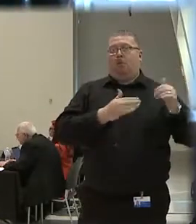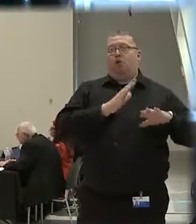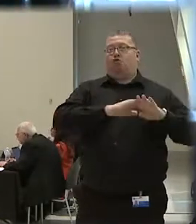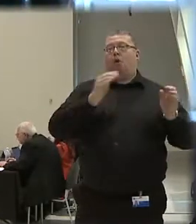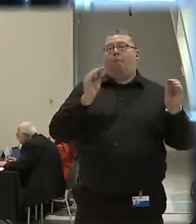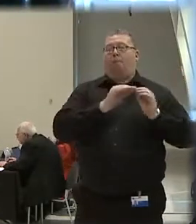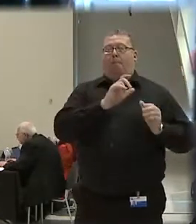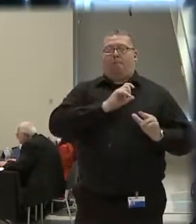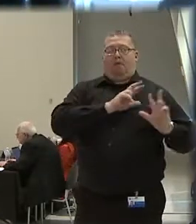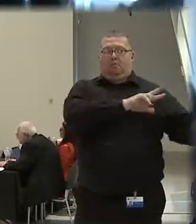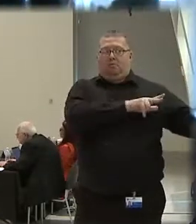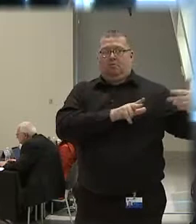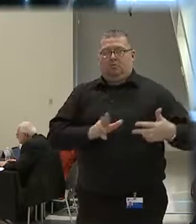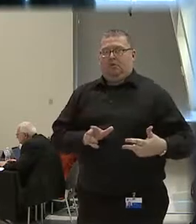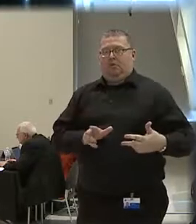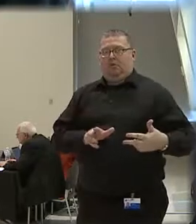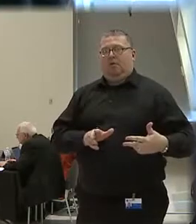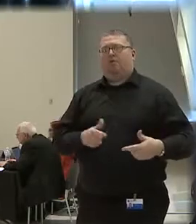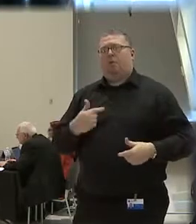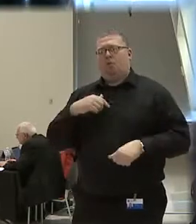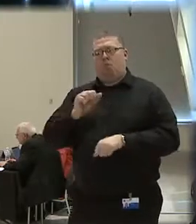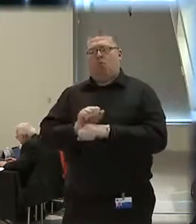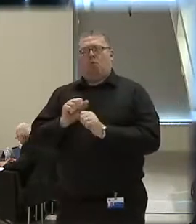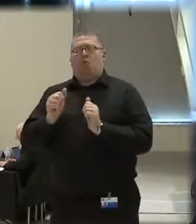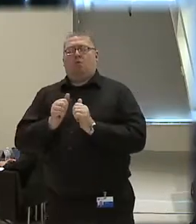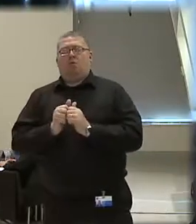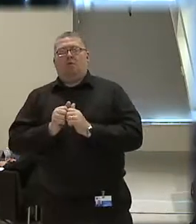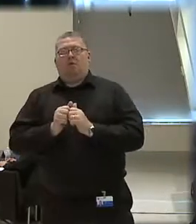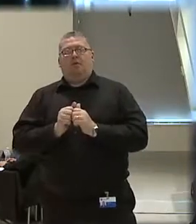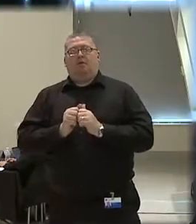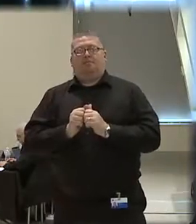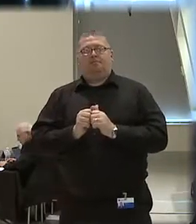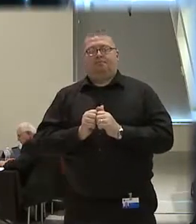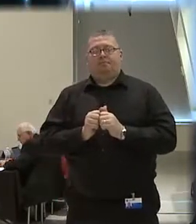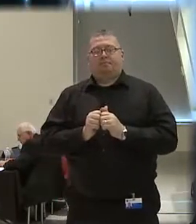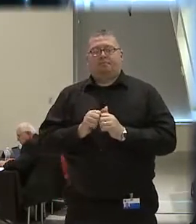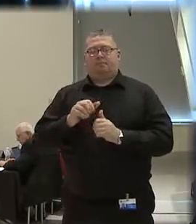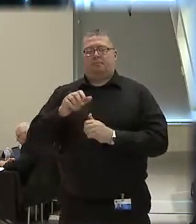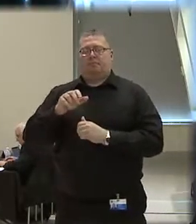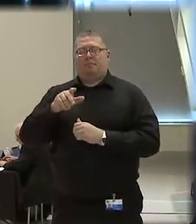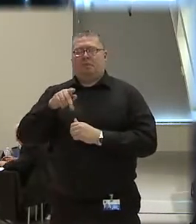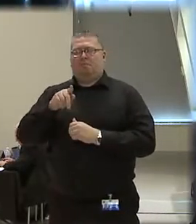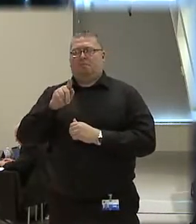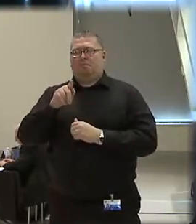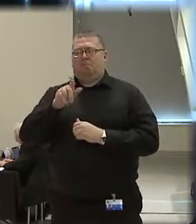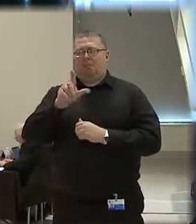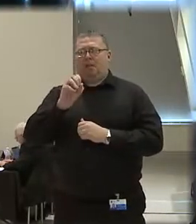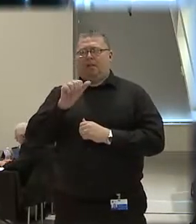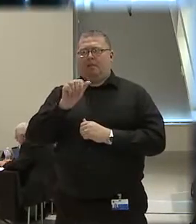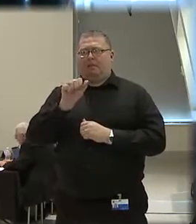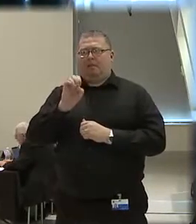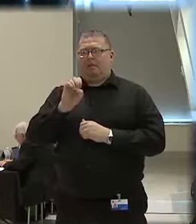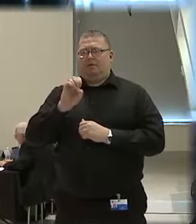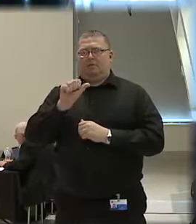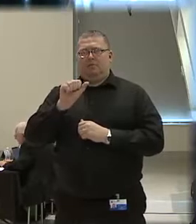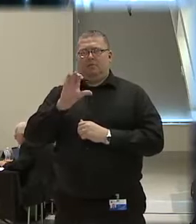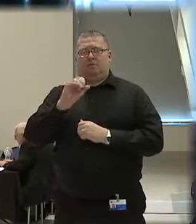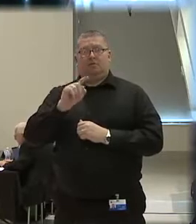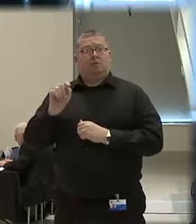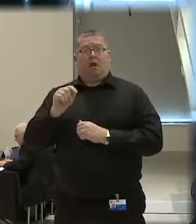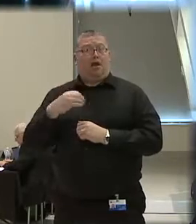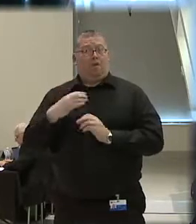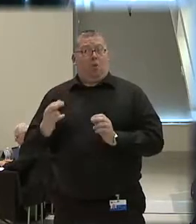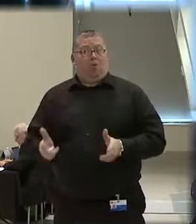We work in Scotland, Police Scotland. They have no guns there. Only certain officers have guns.